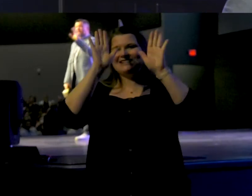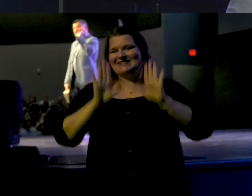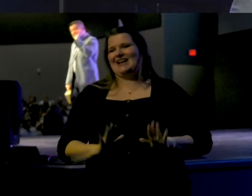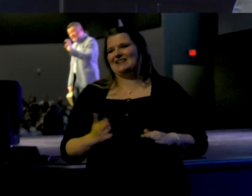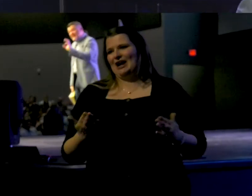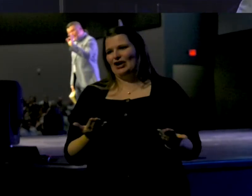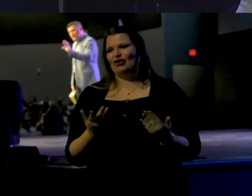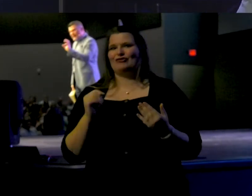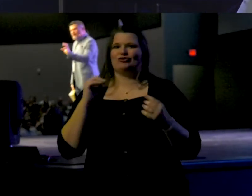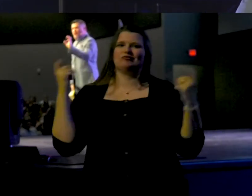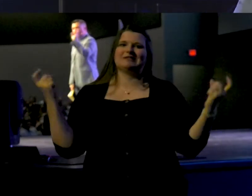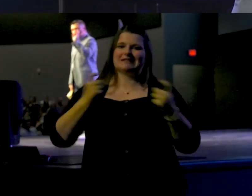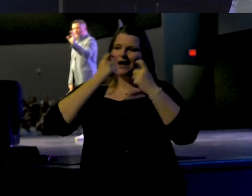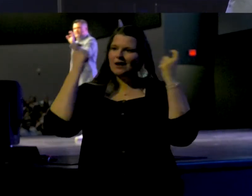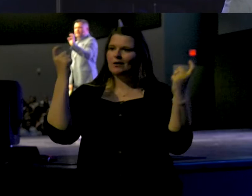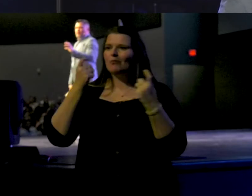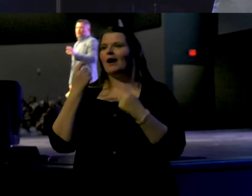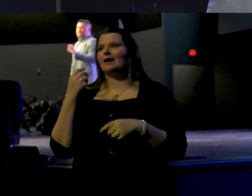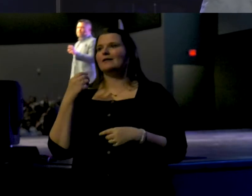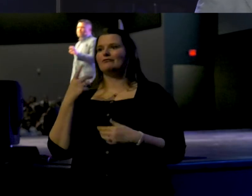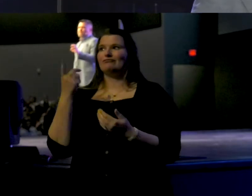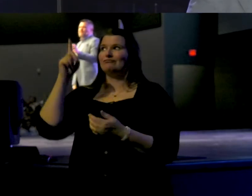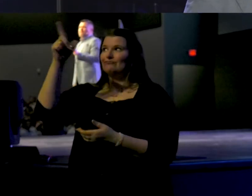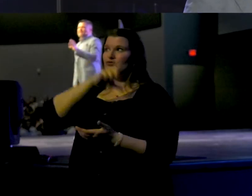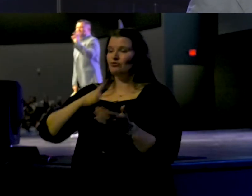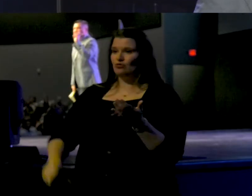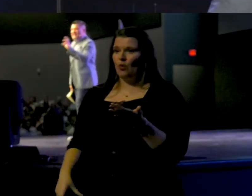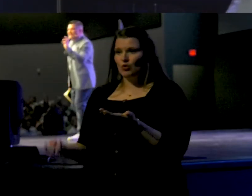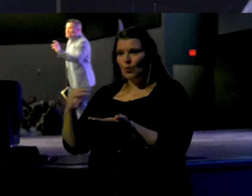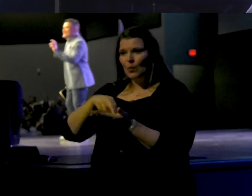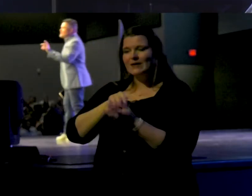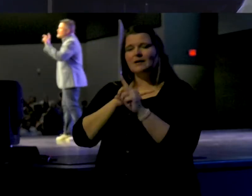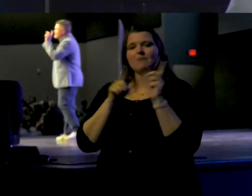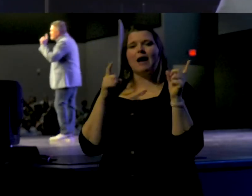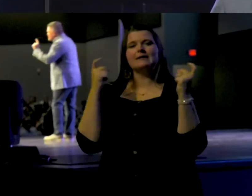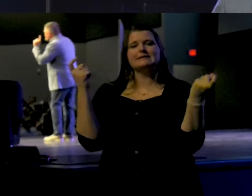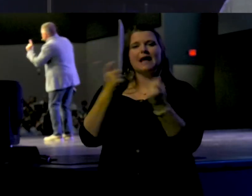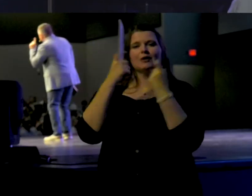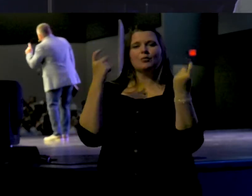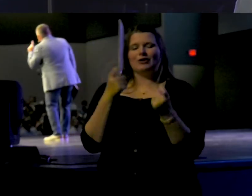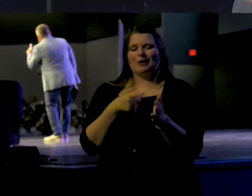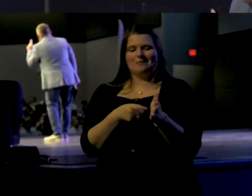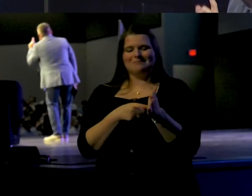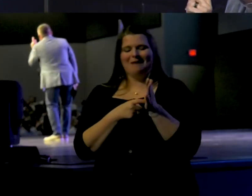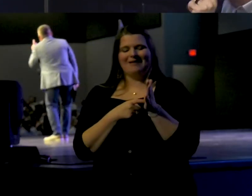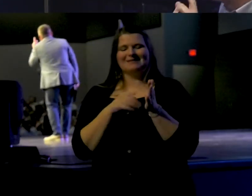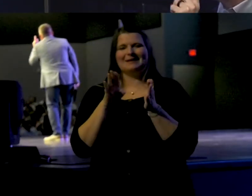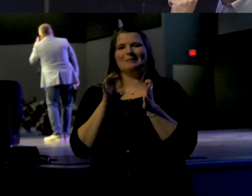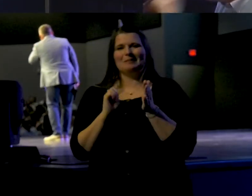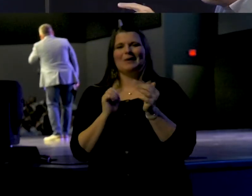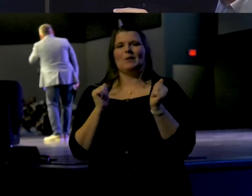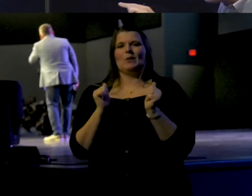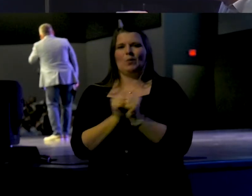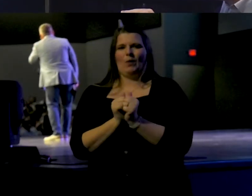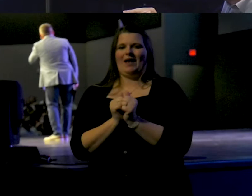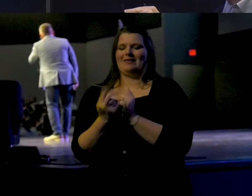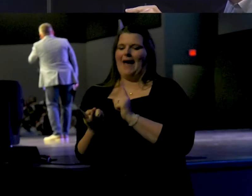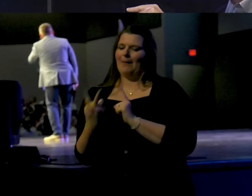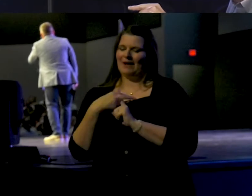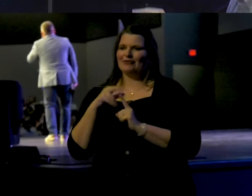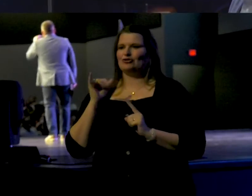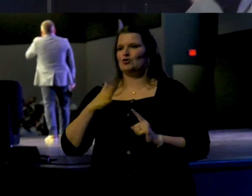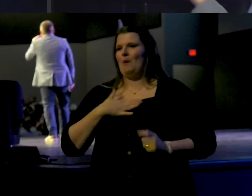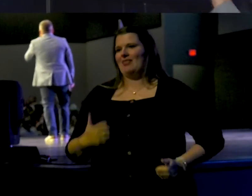Church at the Mill to celebrate the risen Lord. But the celebration must be followed with application.